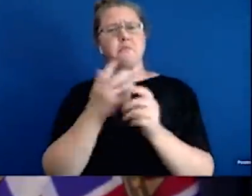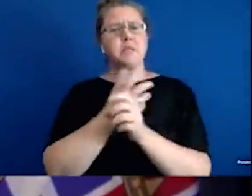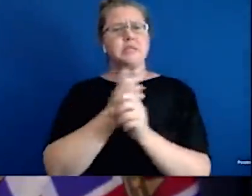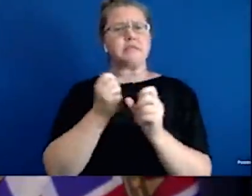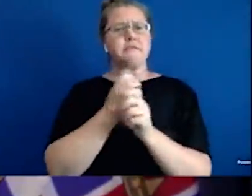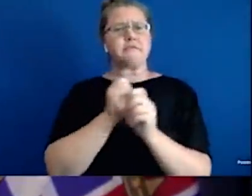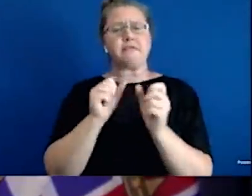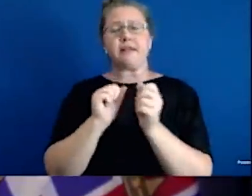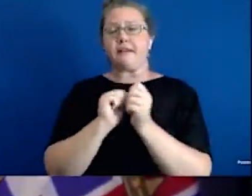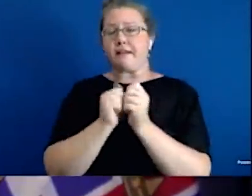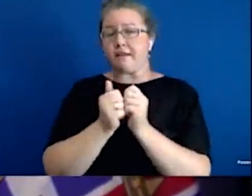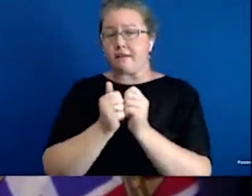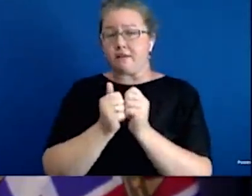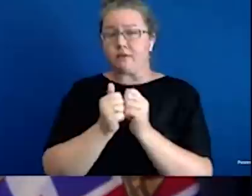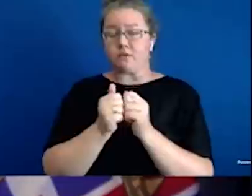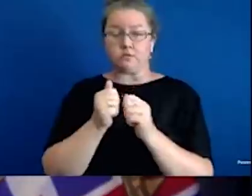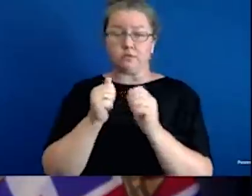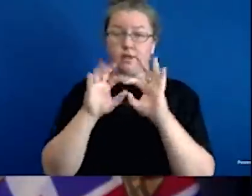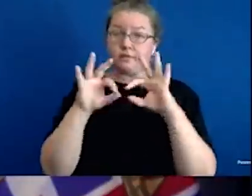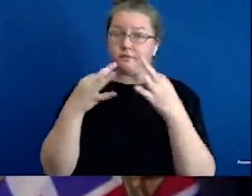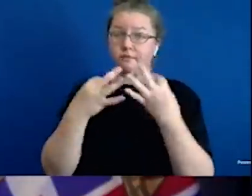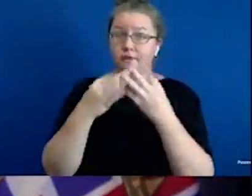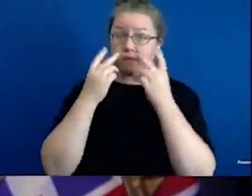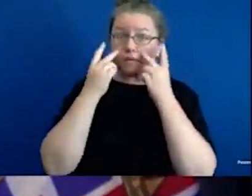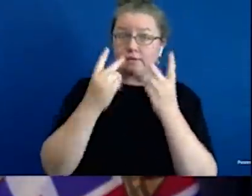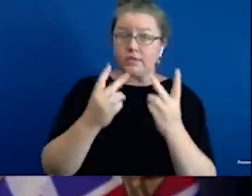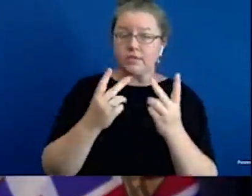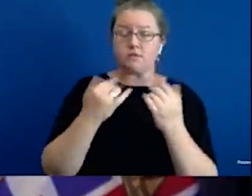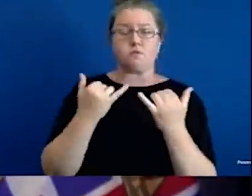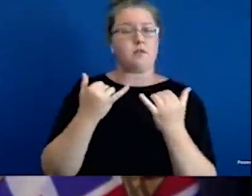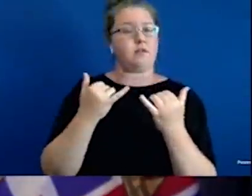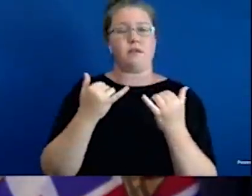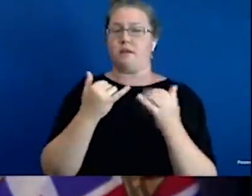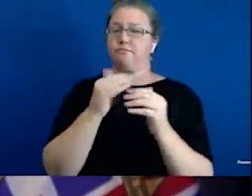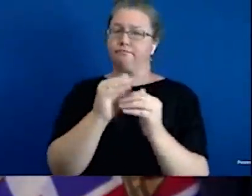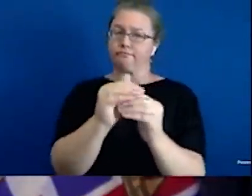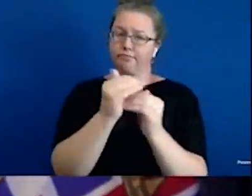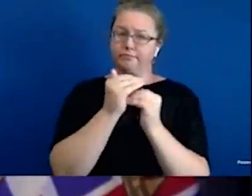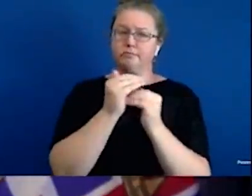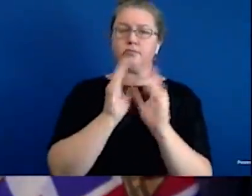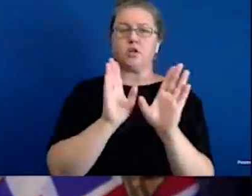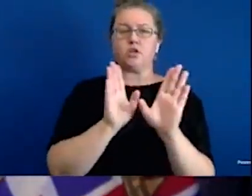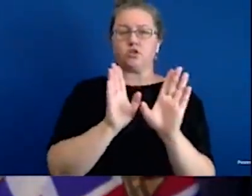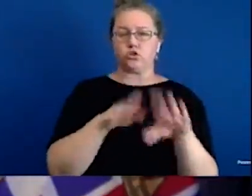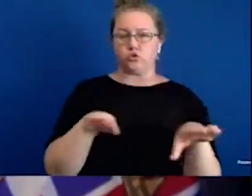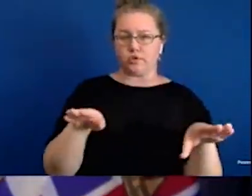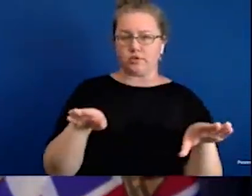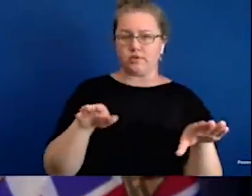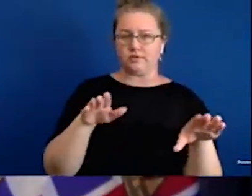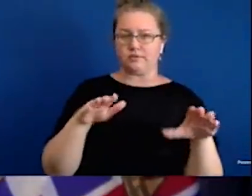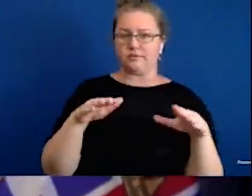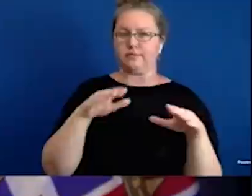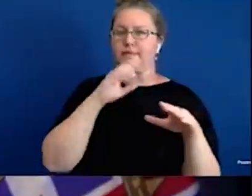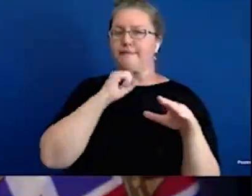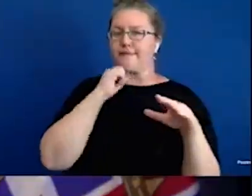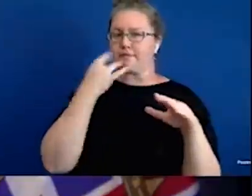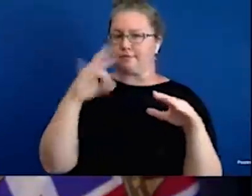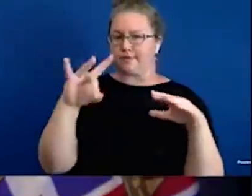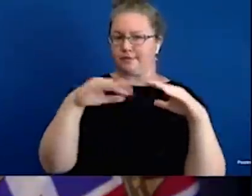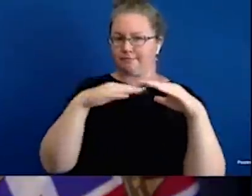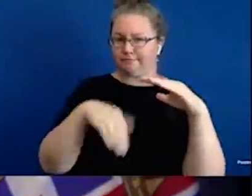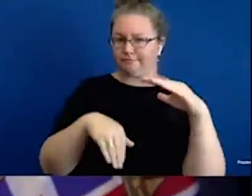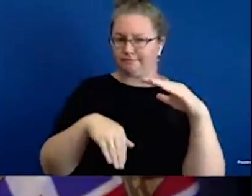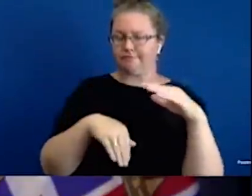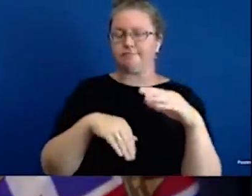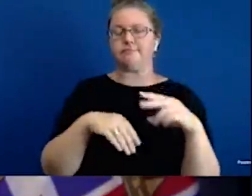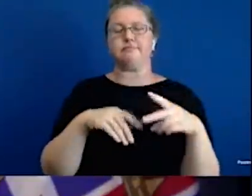can safely move forward with additional family members. For example, right now it is quite restrictive to dependent children